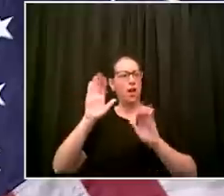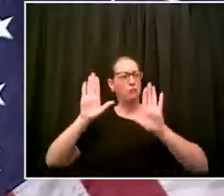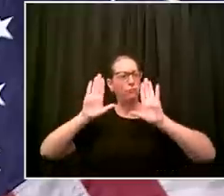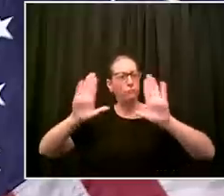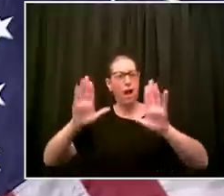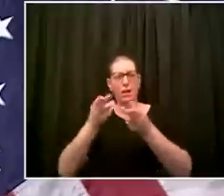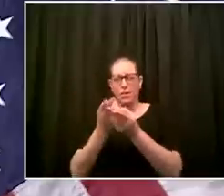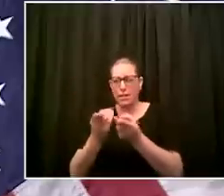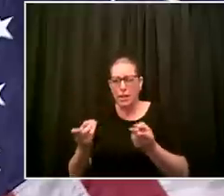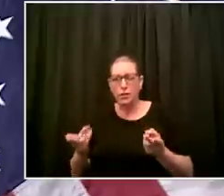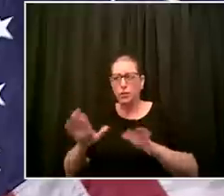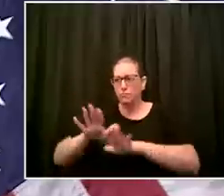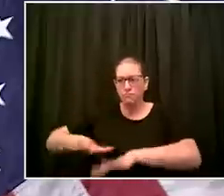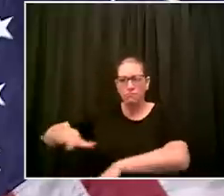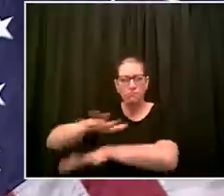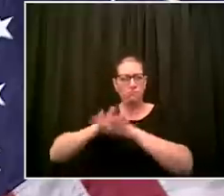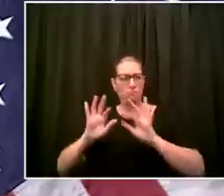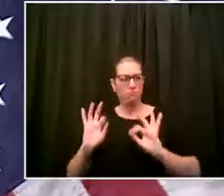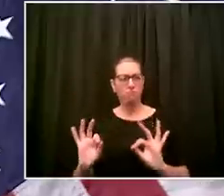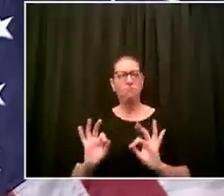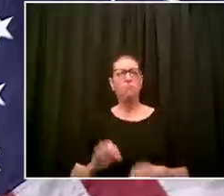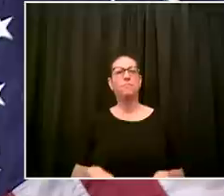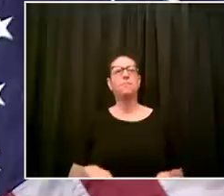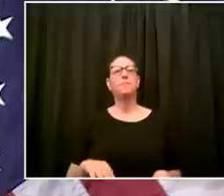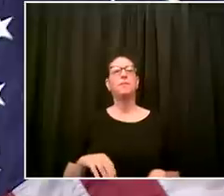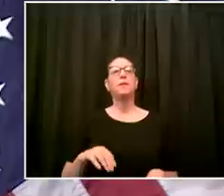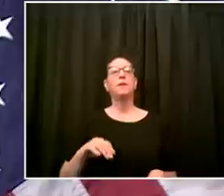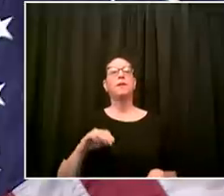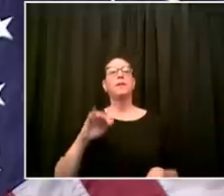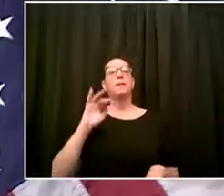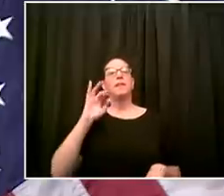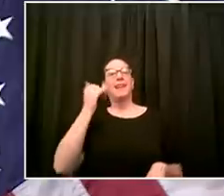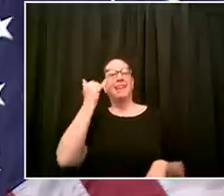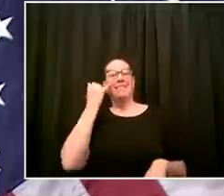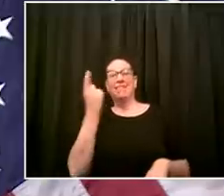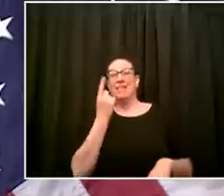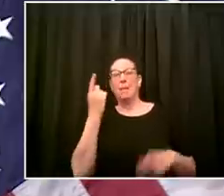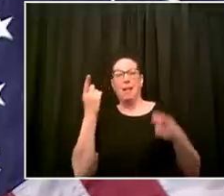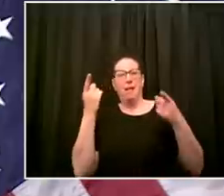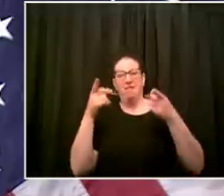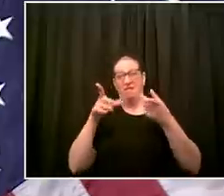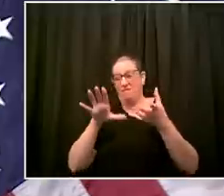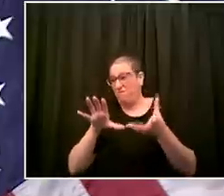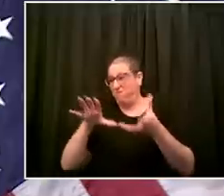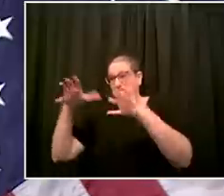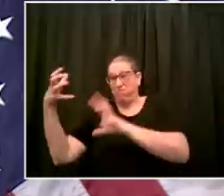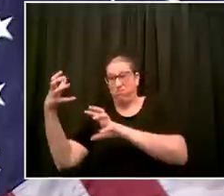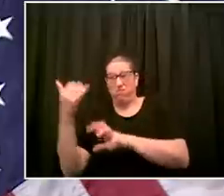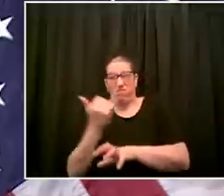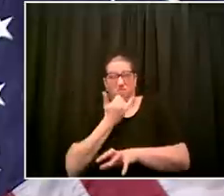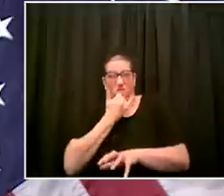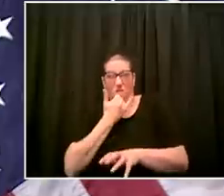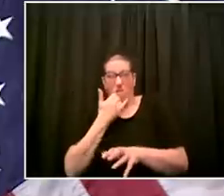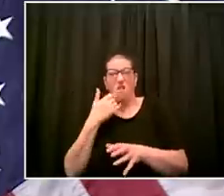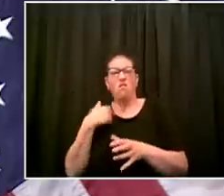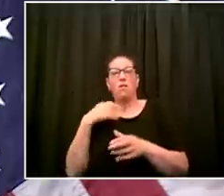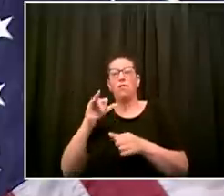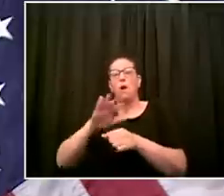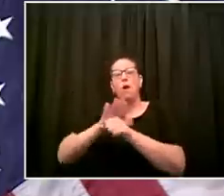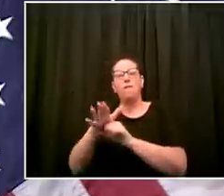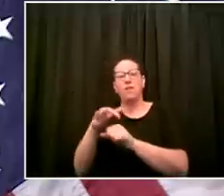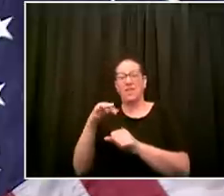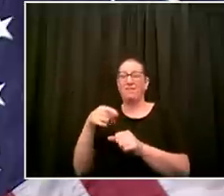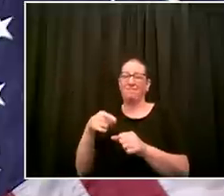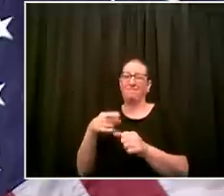crisis i want to get to the bottom of it so we're going to investigate what happened here uh and